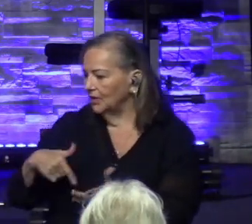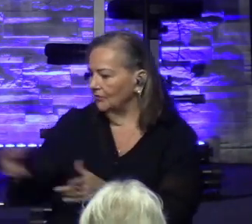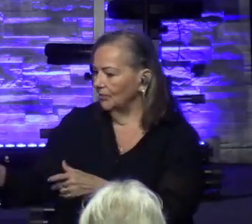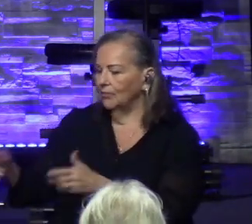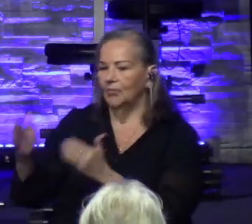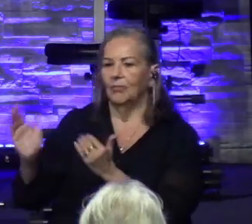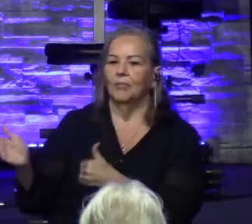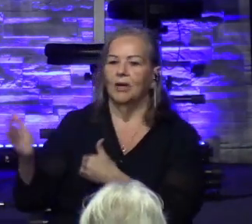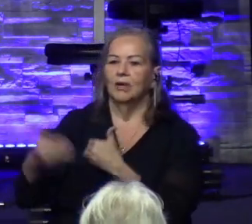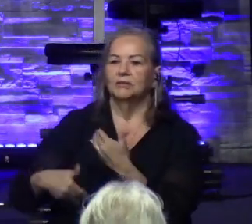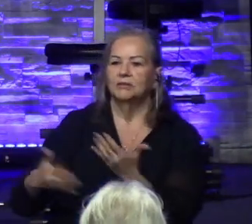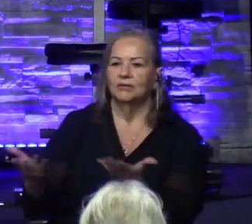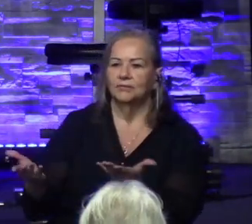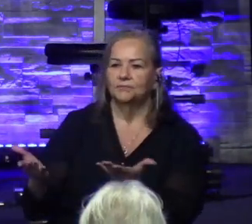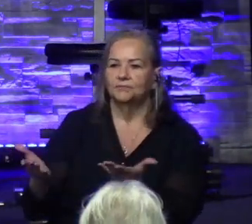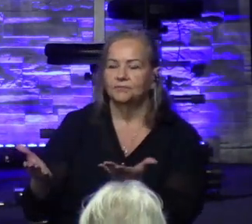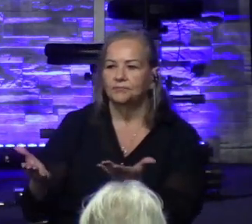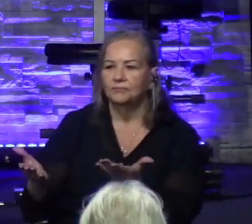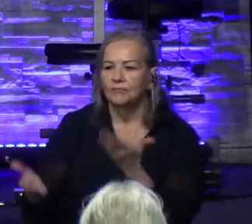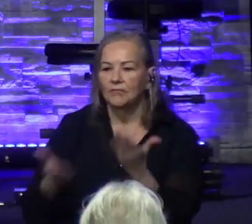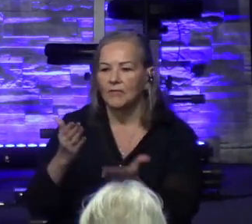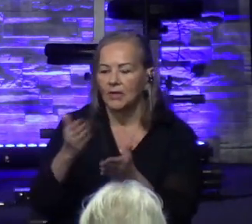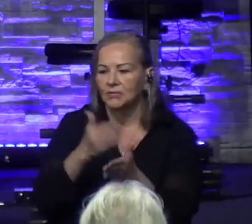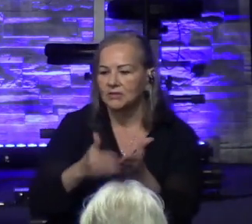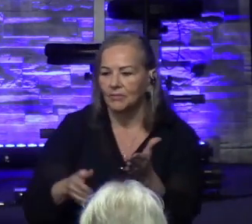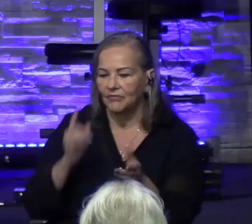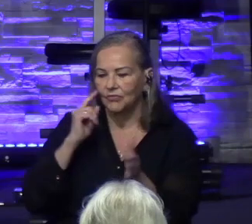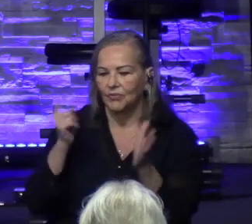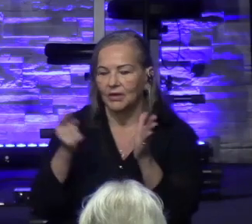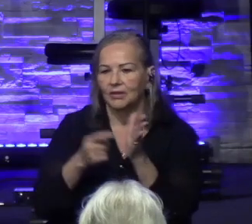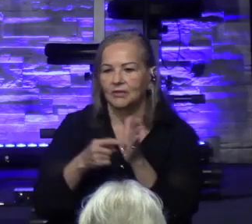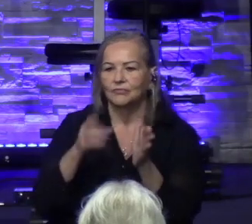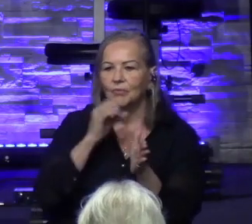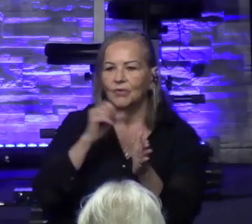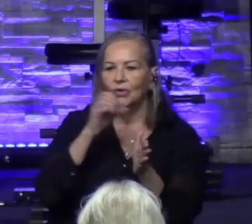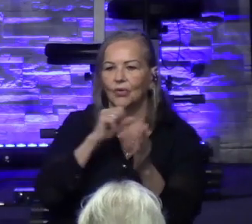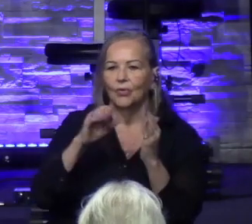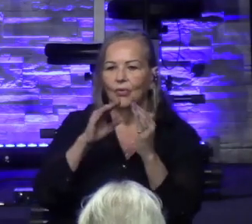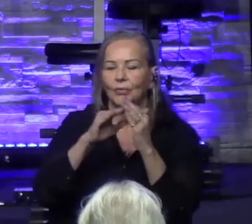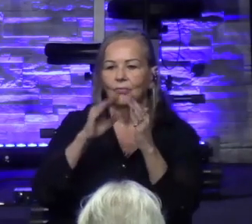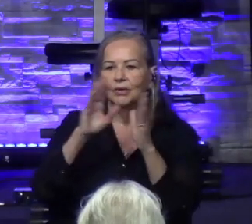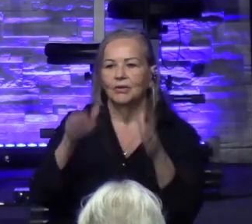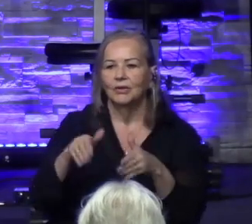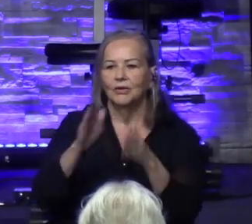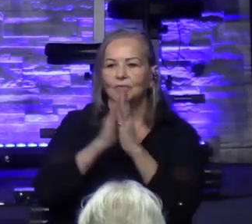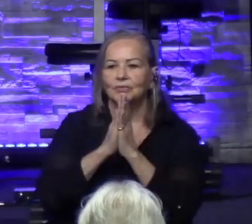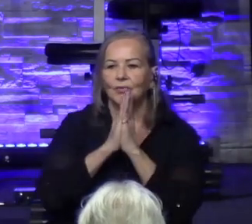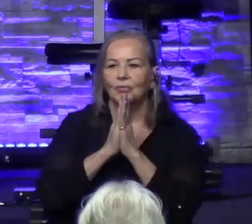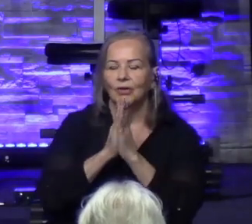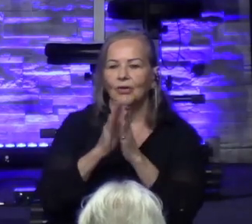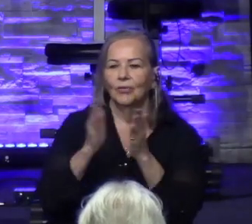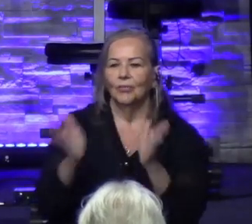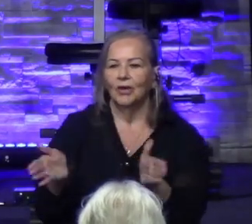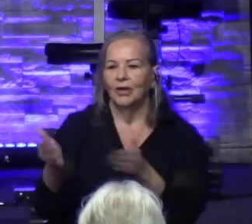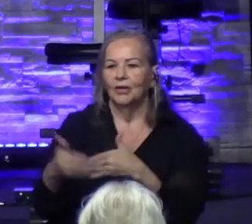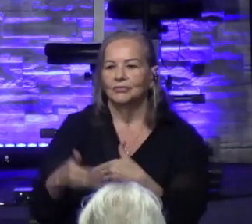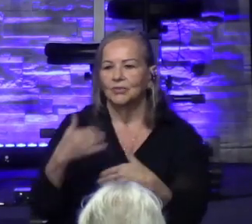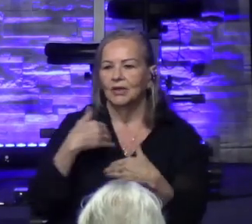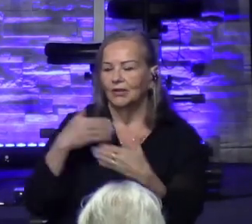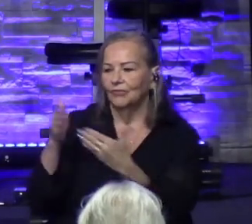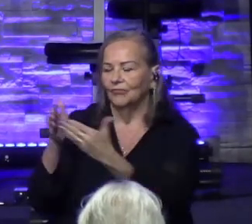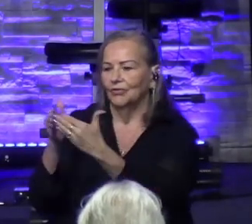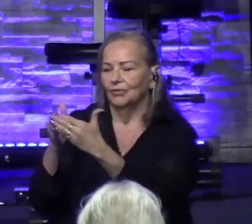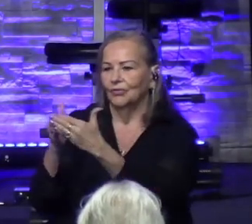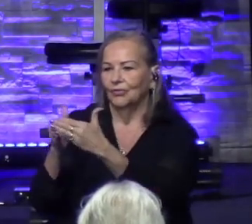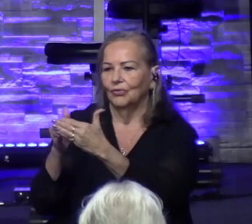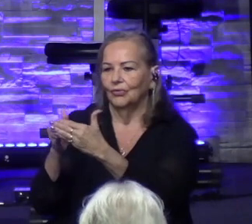here. And this, some of you might recognize this. This is from the old building. It was our prayer box that we had in the corner. And this is